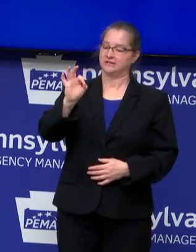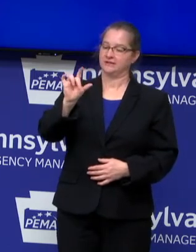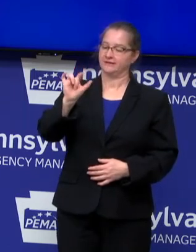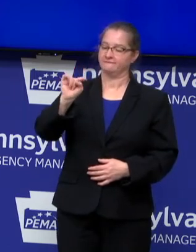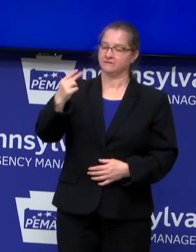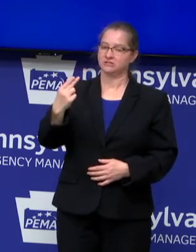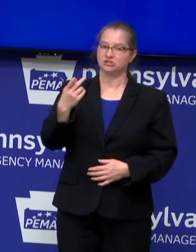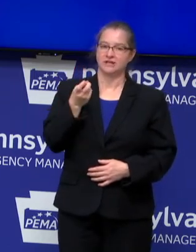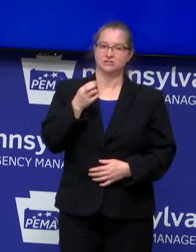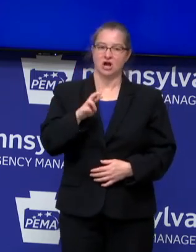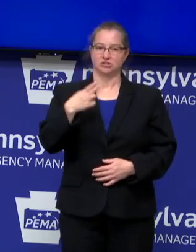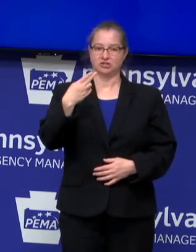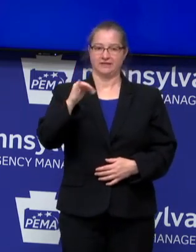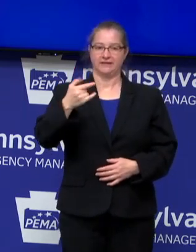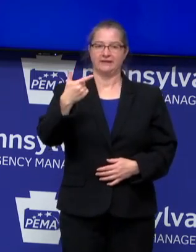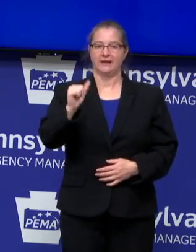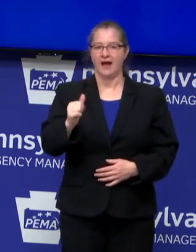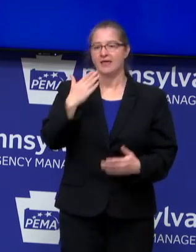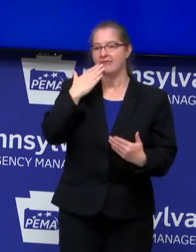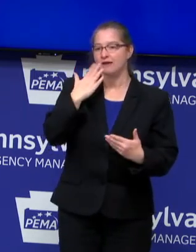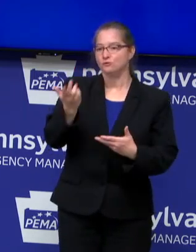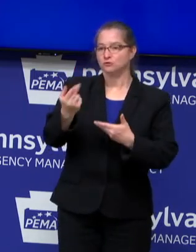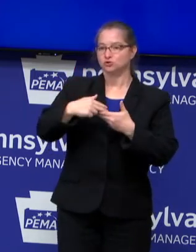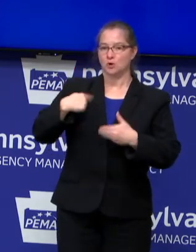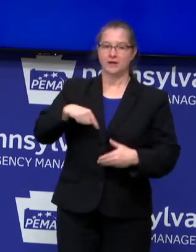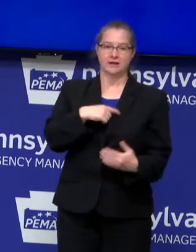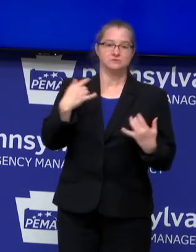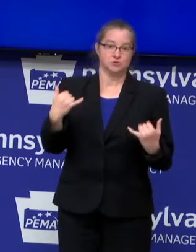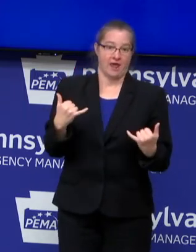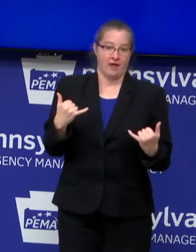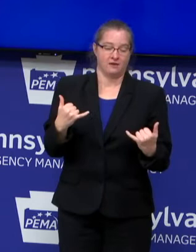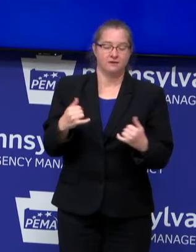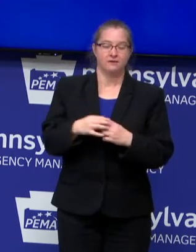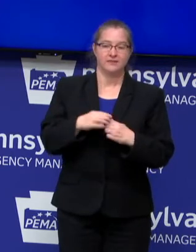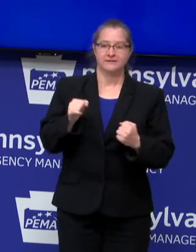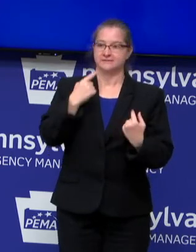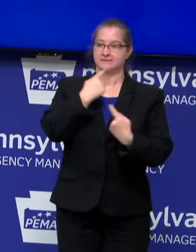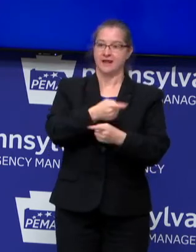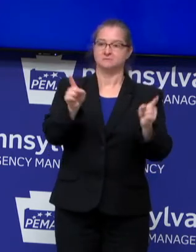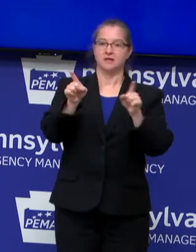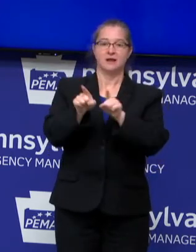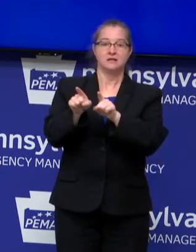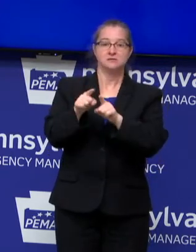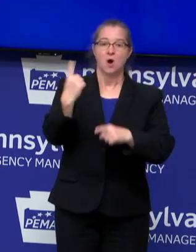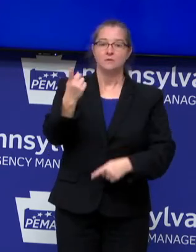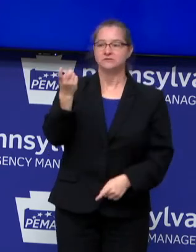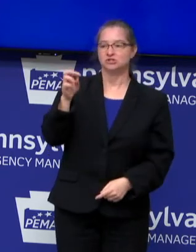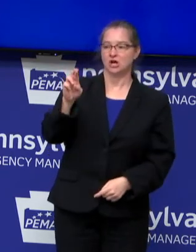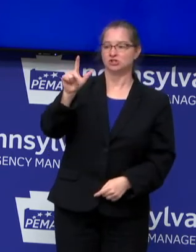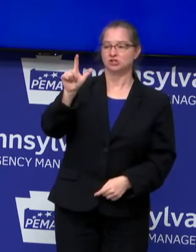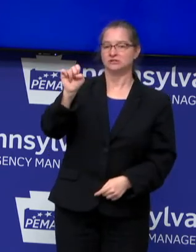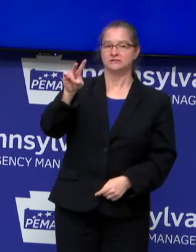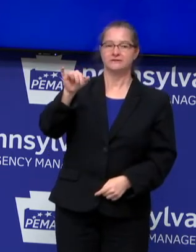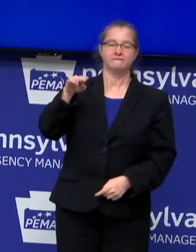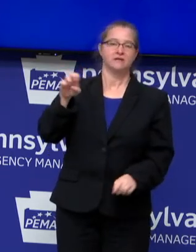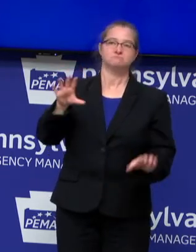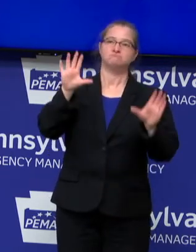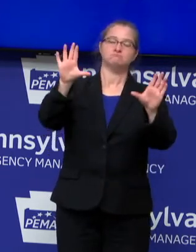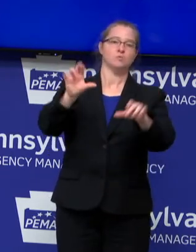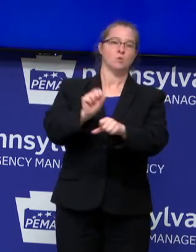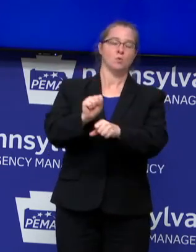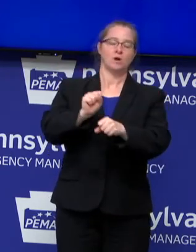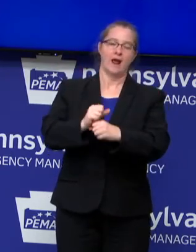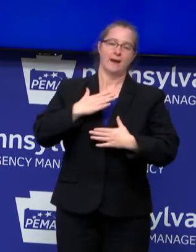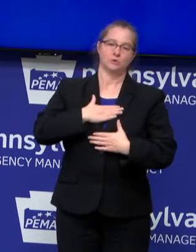today in this announcement. And as always, Dr. Levine, you've done tremendous work. I appreciate